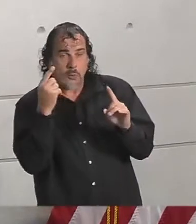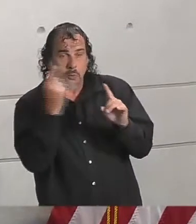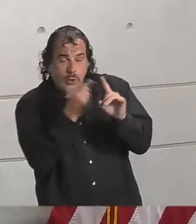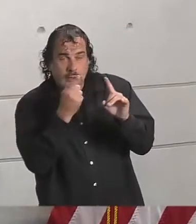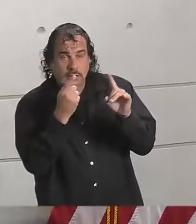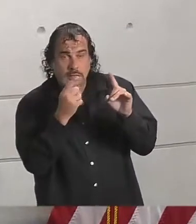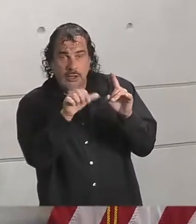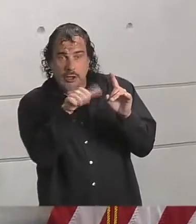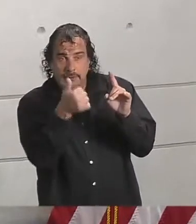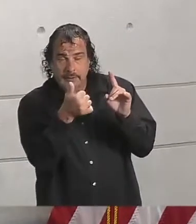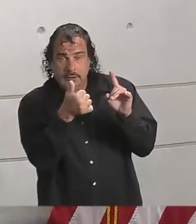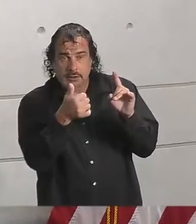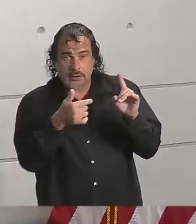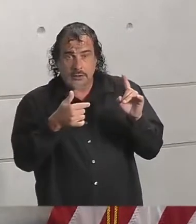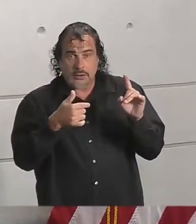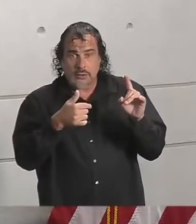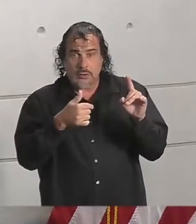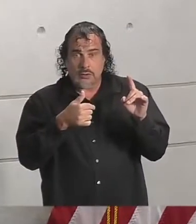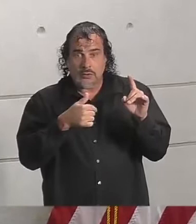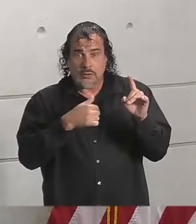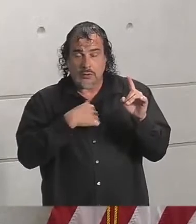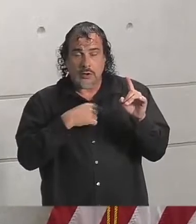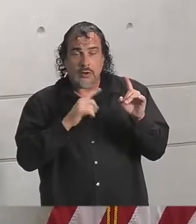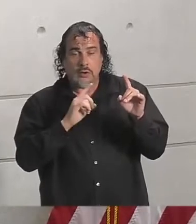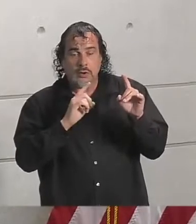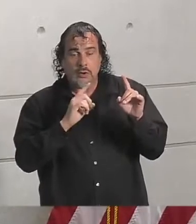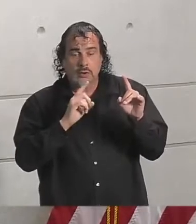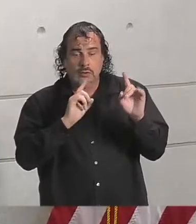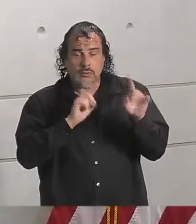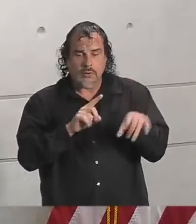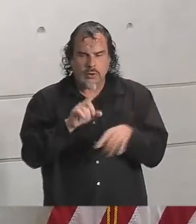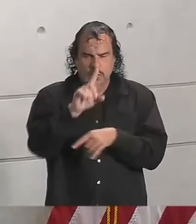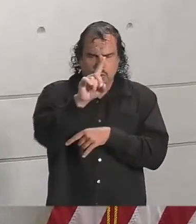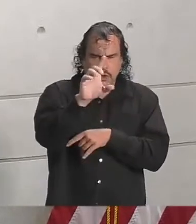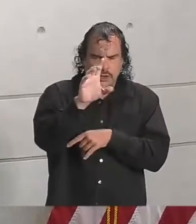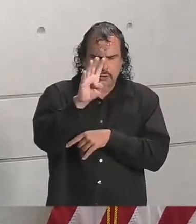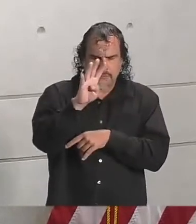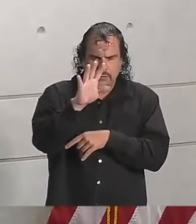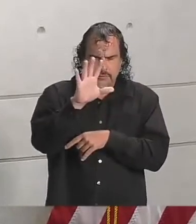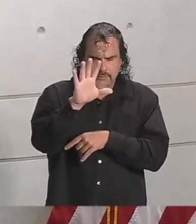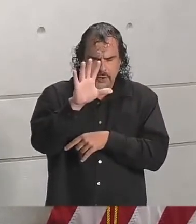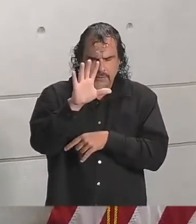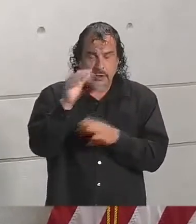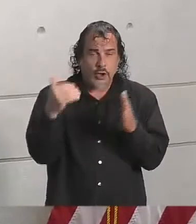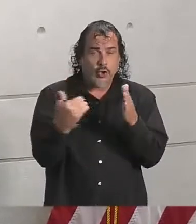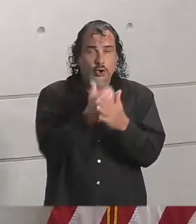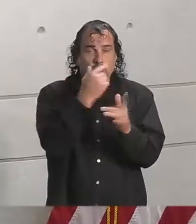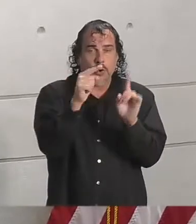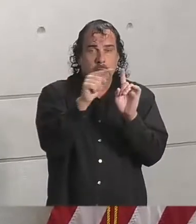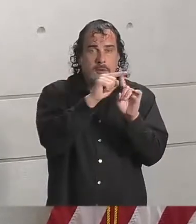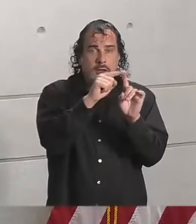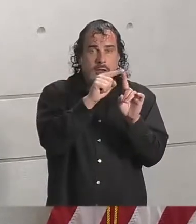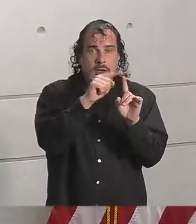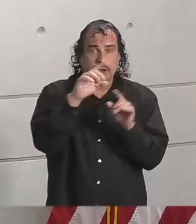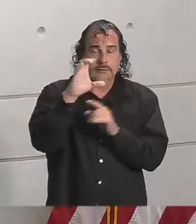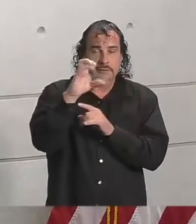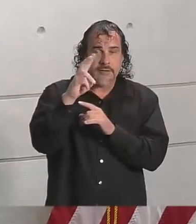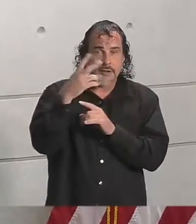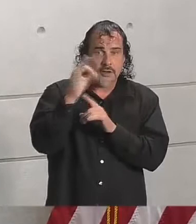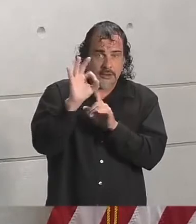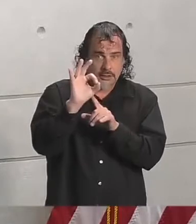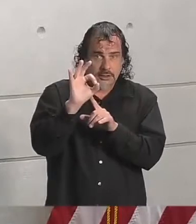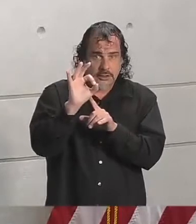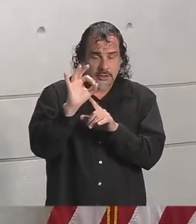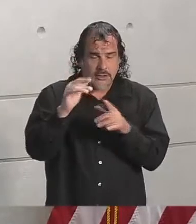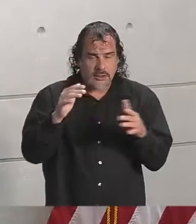that we are reporting 145 new cases of COVID. Planning for